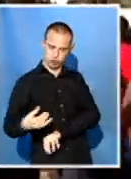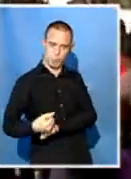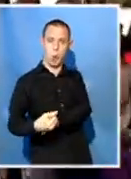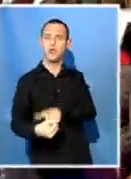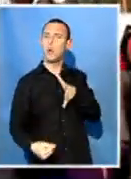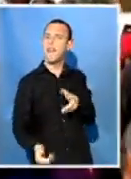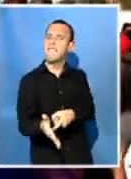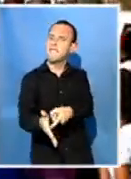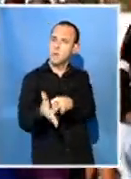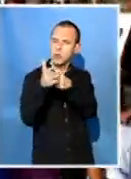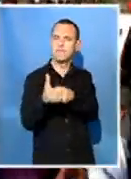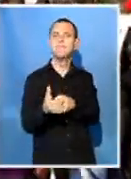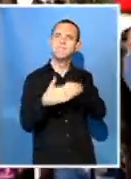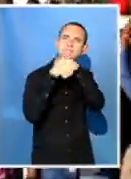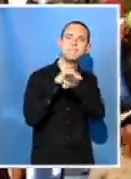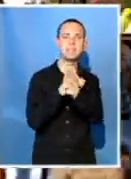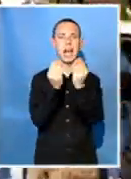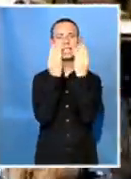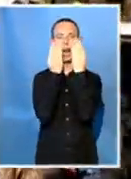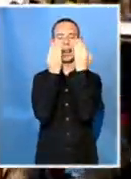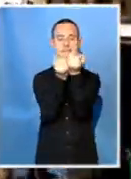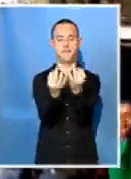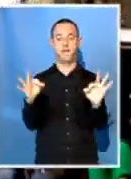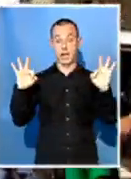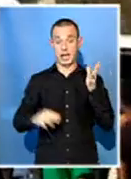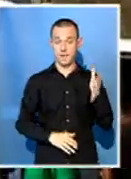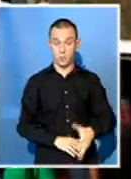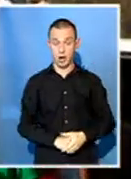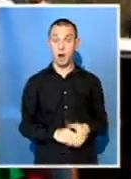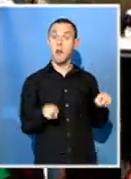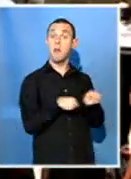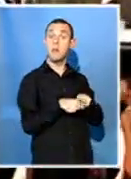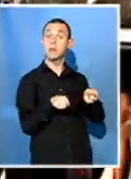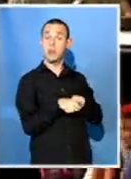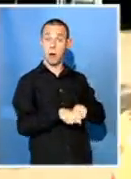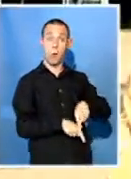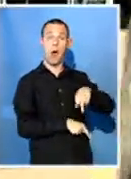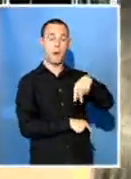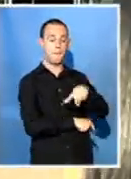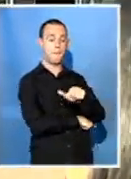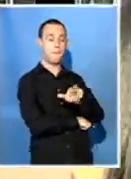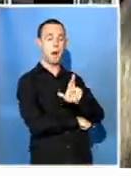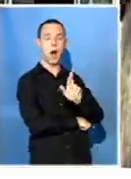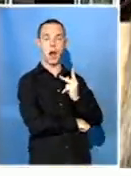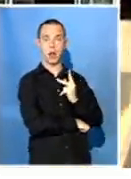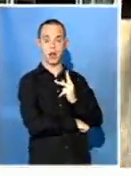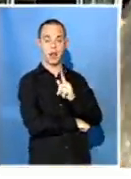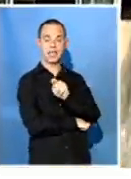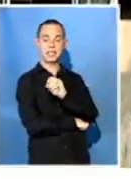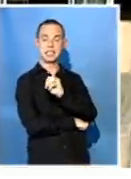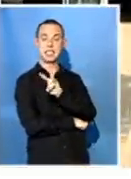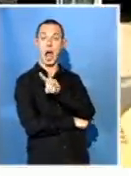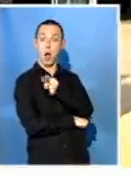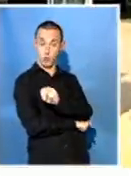downed books for a second week, they marched on the medical campus in Parktown, halting lectures. We were told that the academic